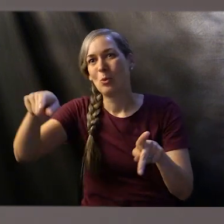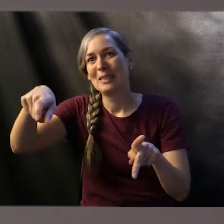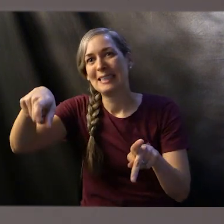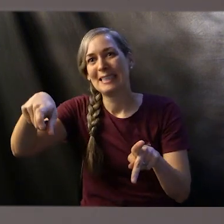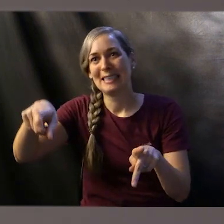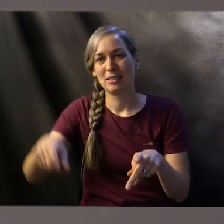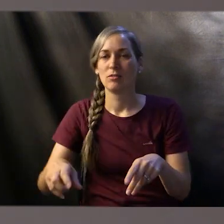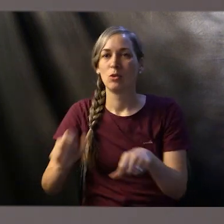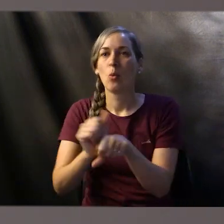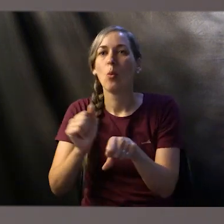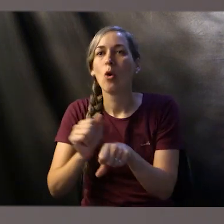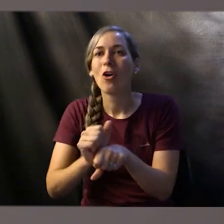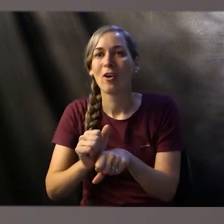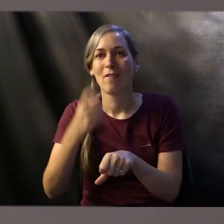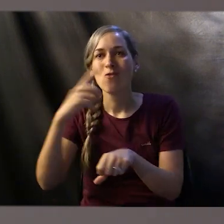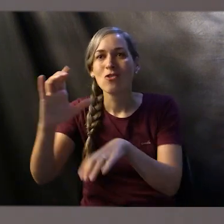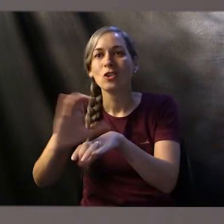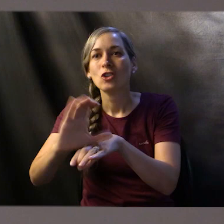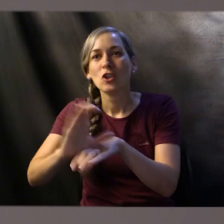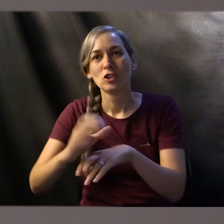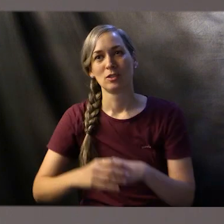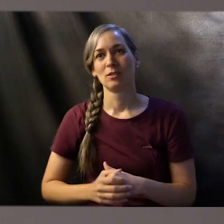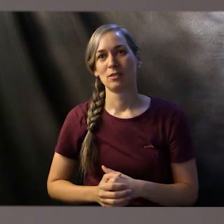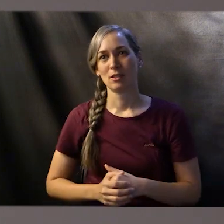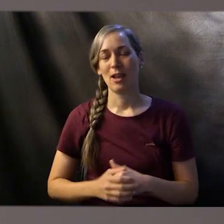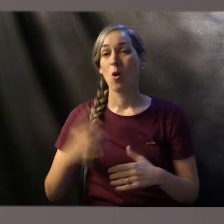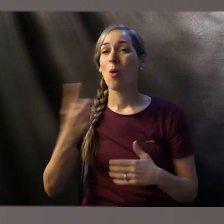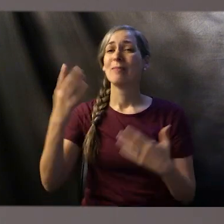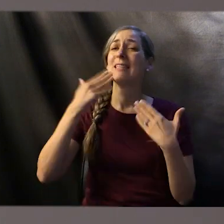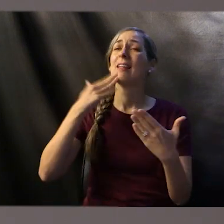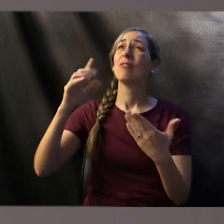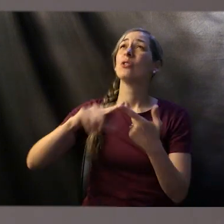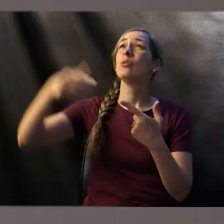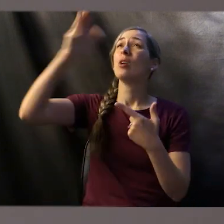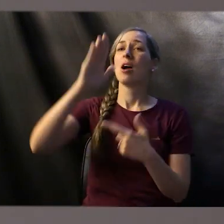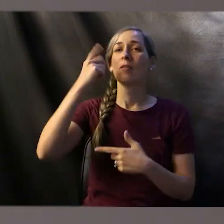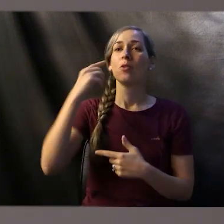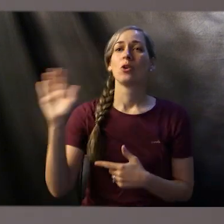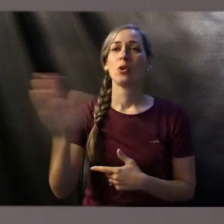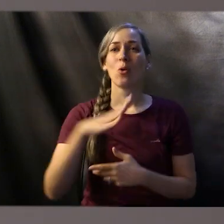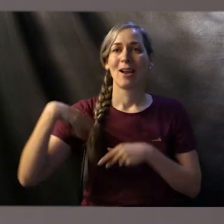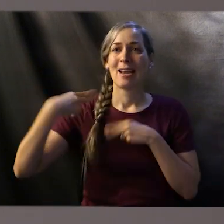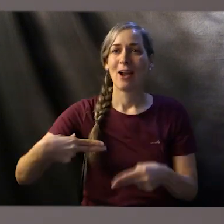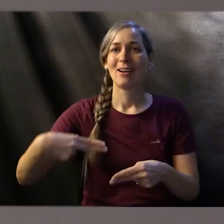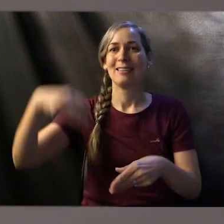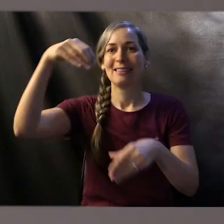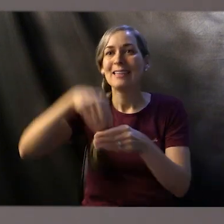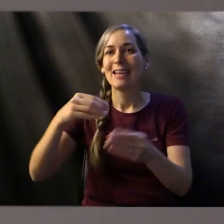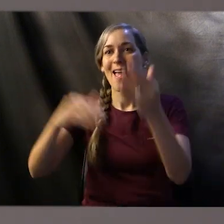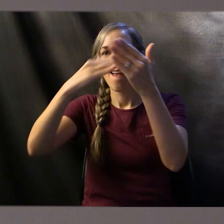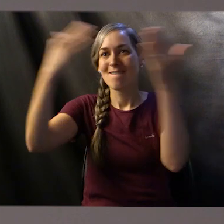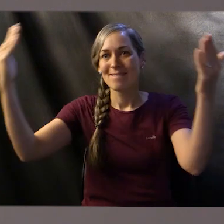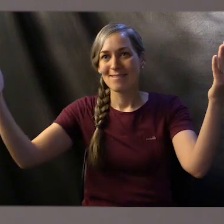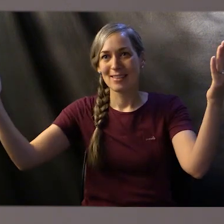And be sure to always give thanks to the Lord for the inheritance that you have with him in heaven. And I want to close